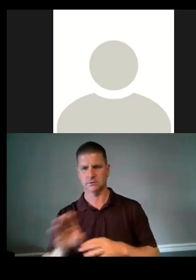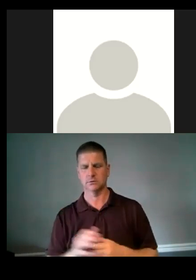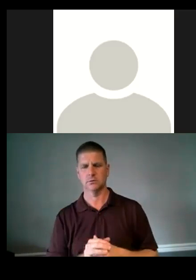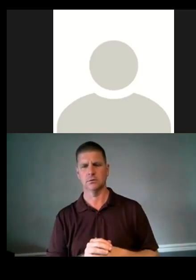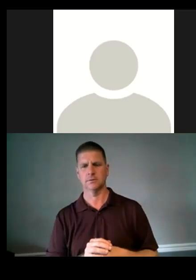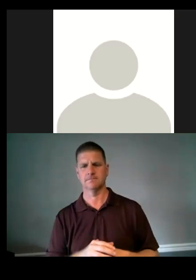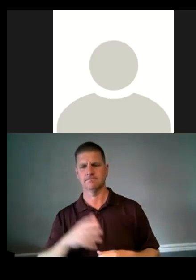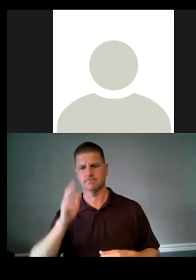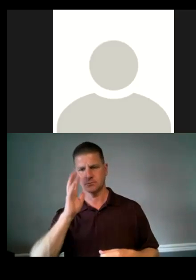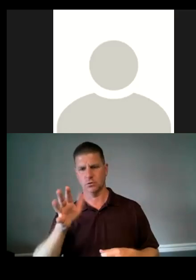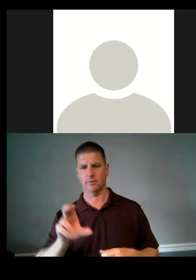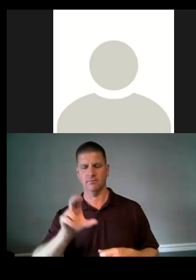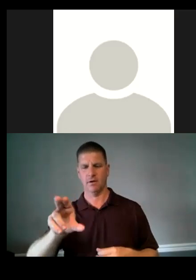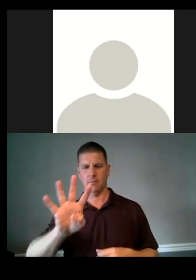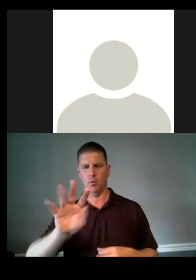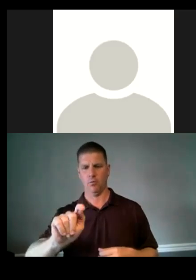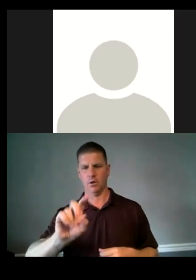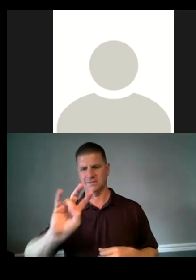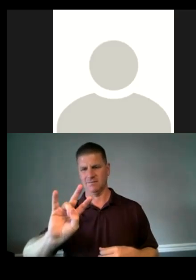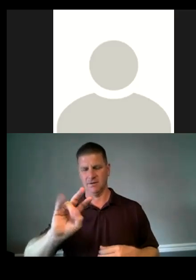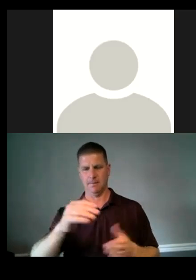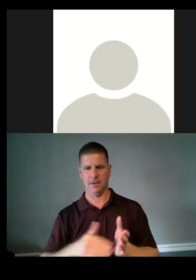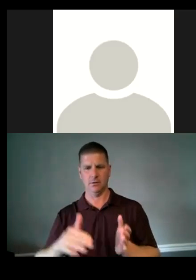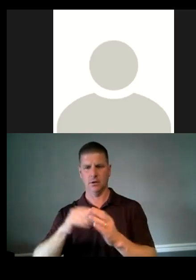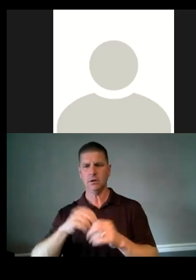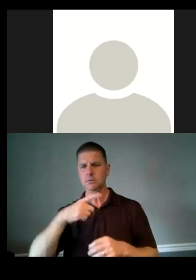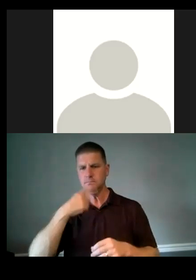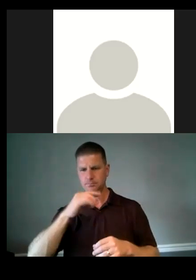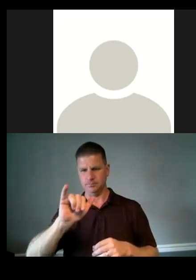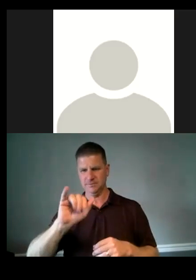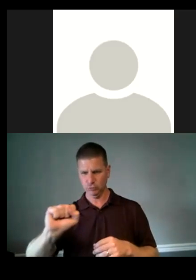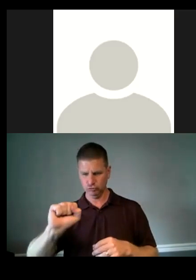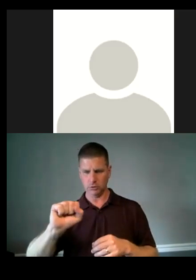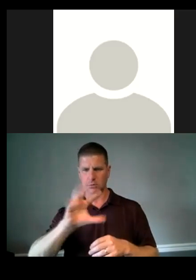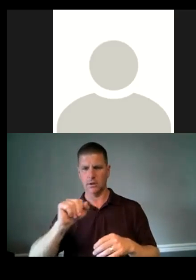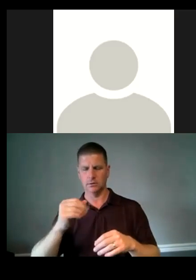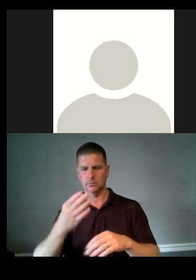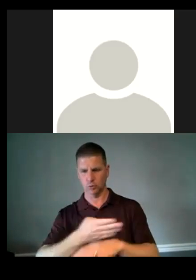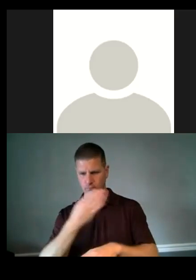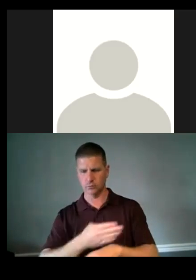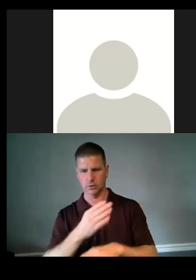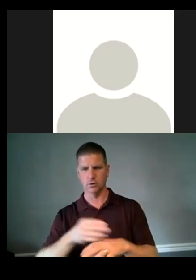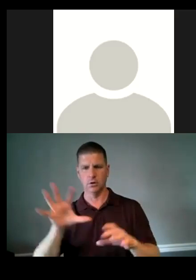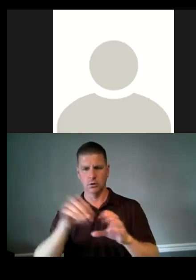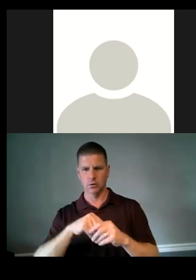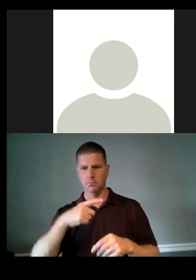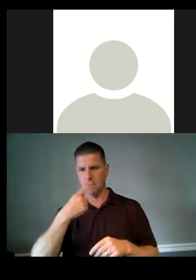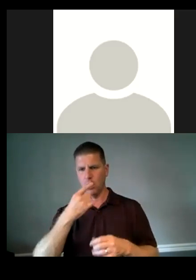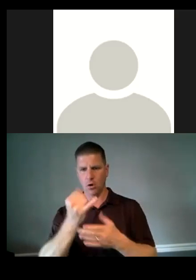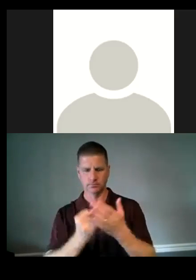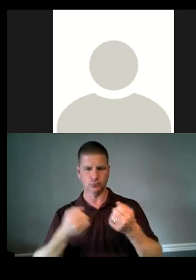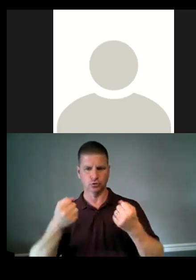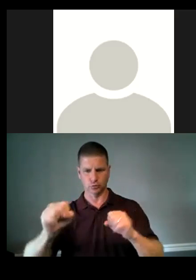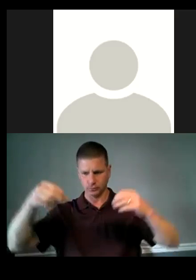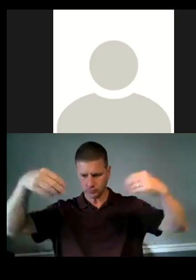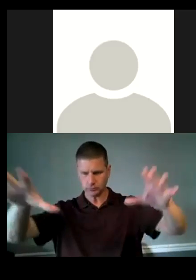It will invest 4.7 million dollars in public infrastructure and improvements, including public arts, street lights,